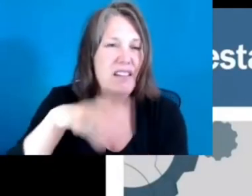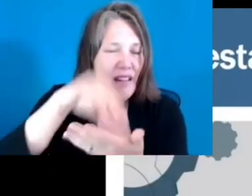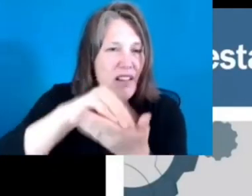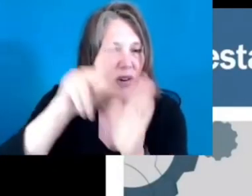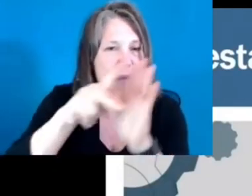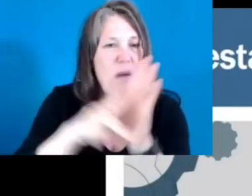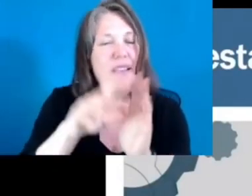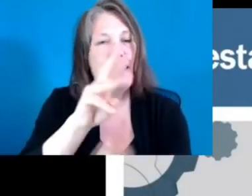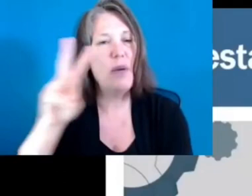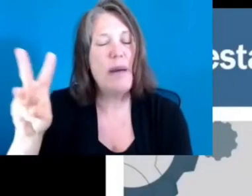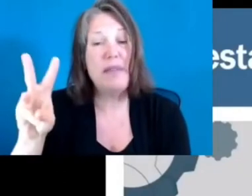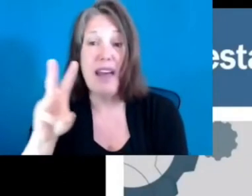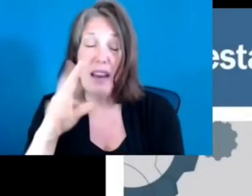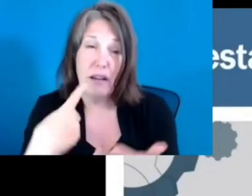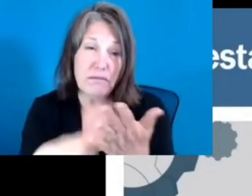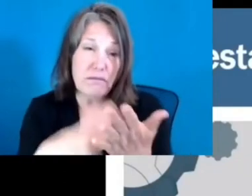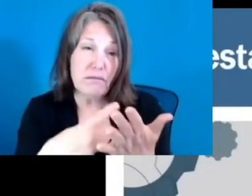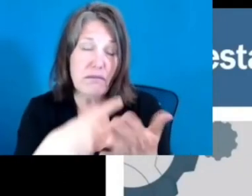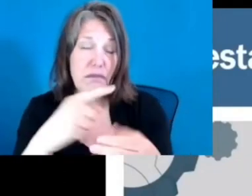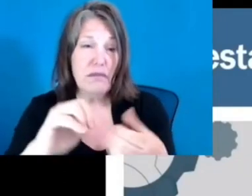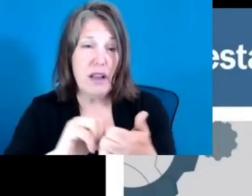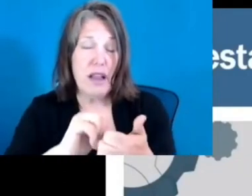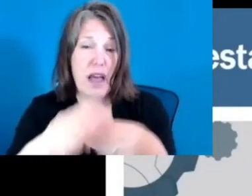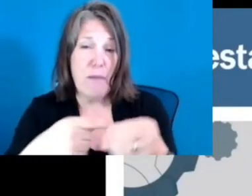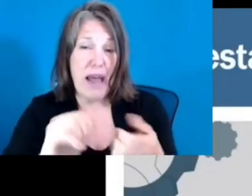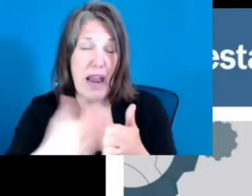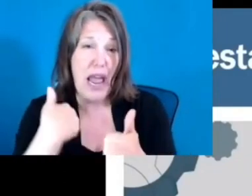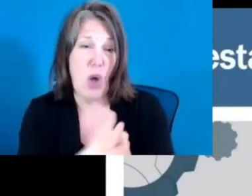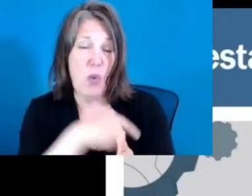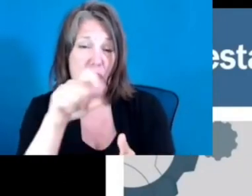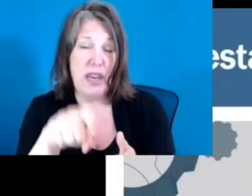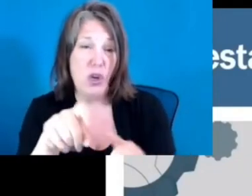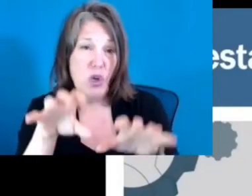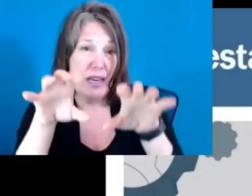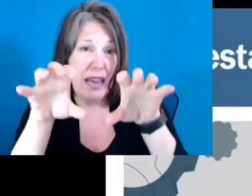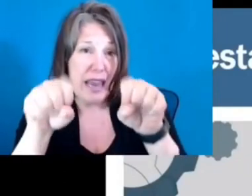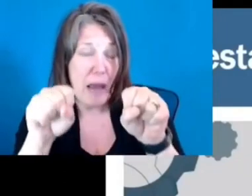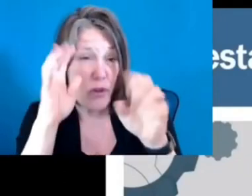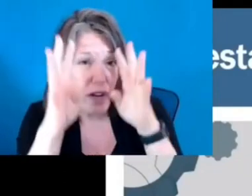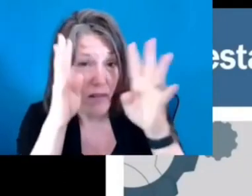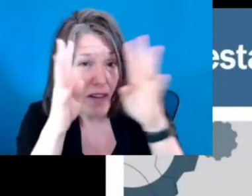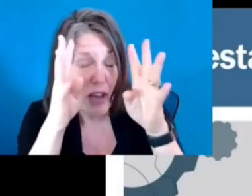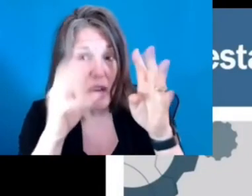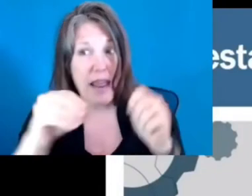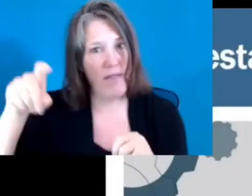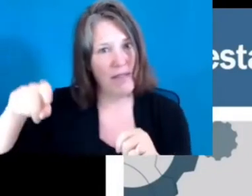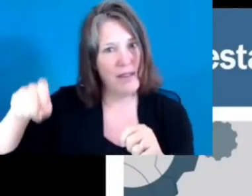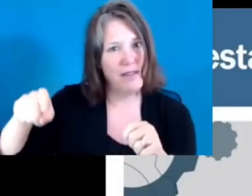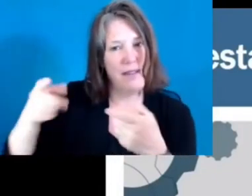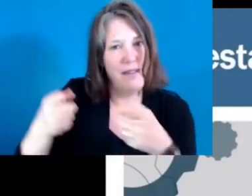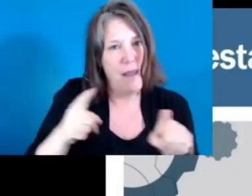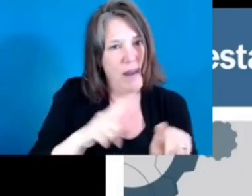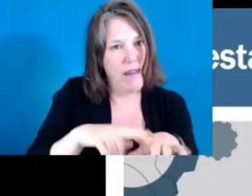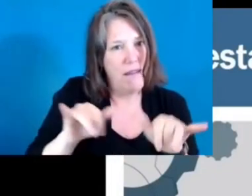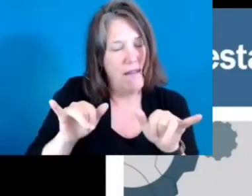the innovations and the necessities that are going on now to reinvent school as we are really bringing